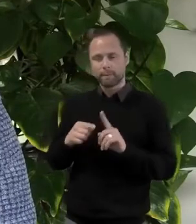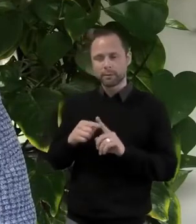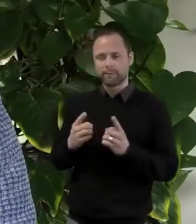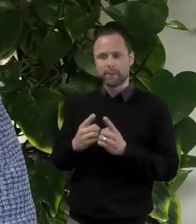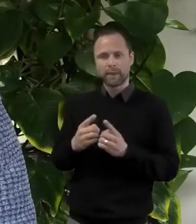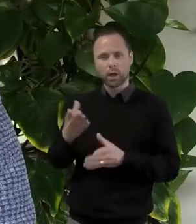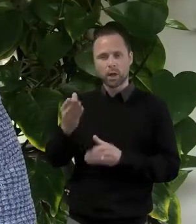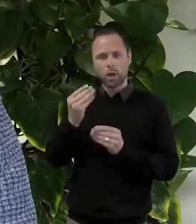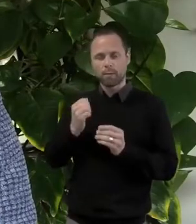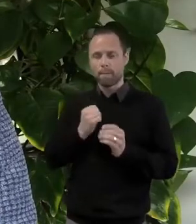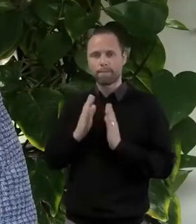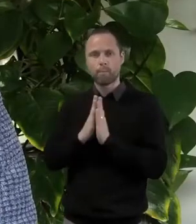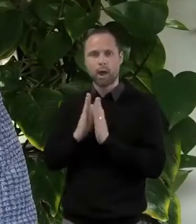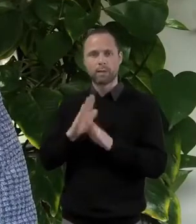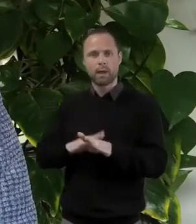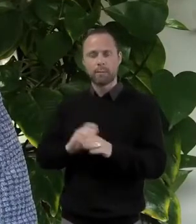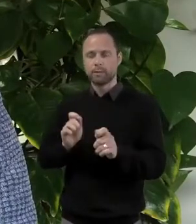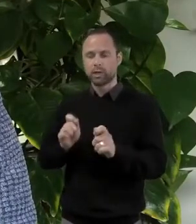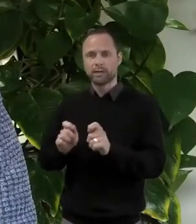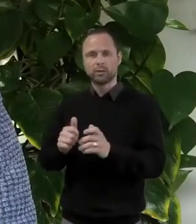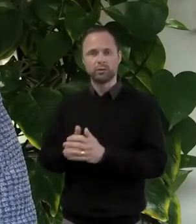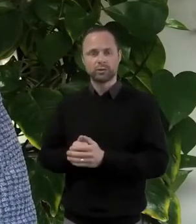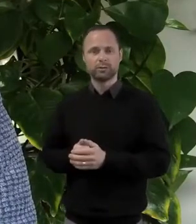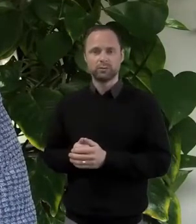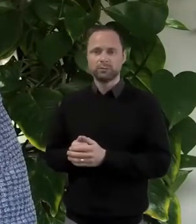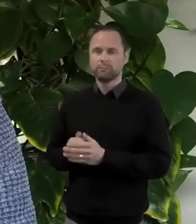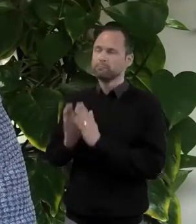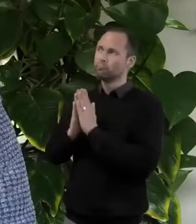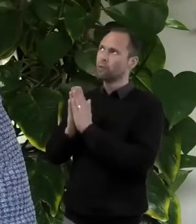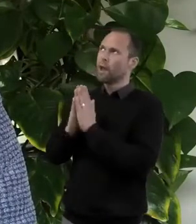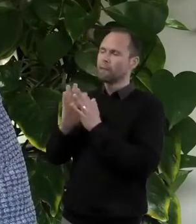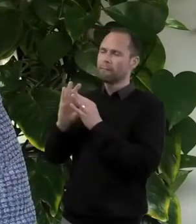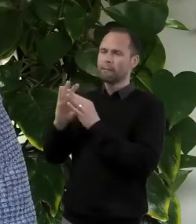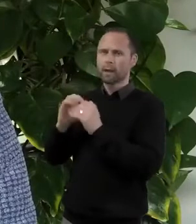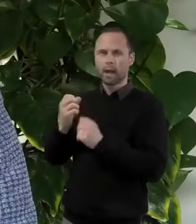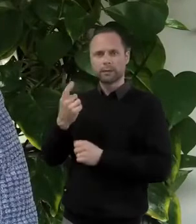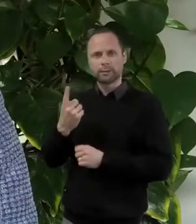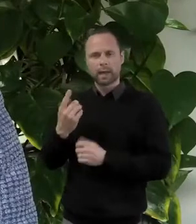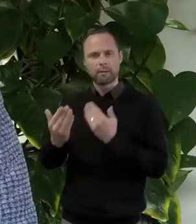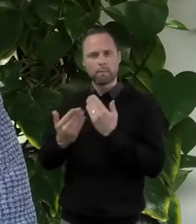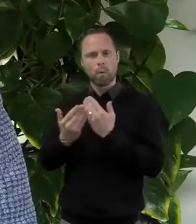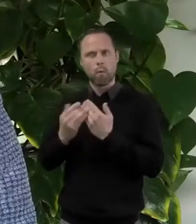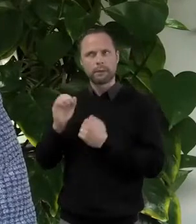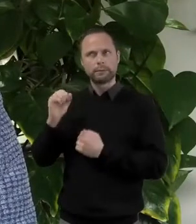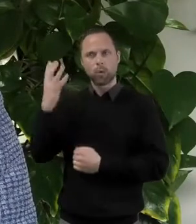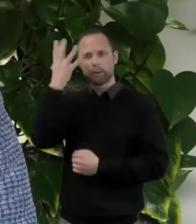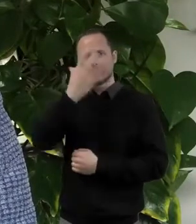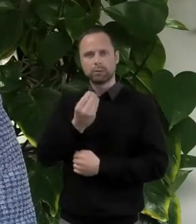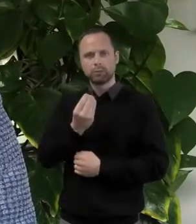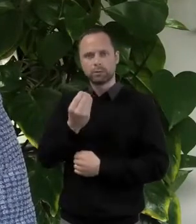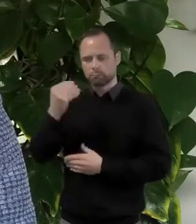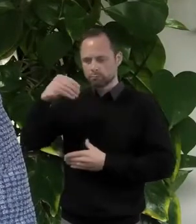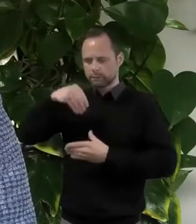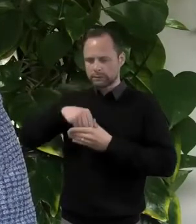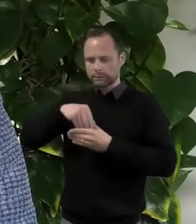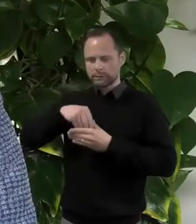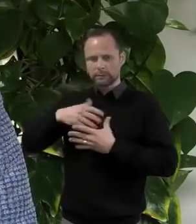My understanding and observation of God's Holy Spirit, where he is on the move, has changed.